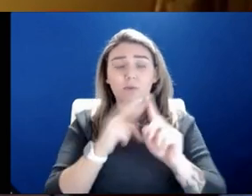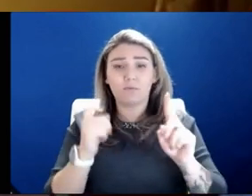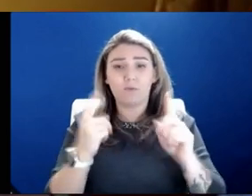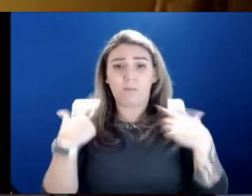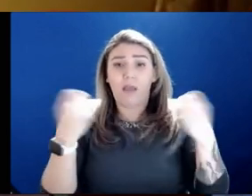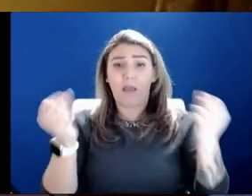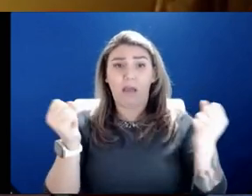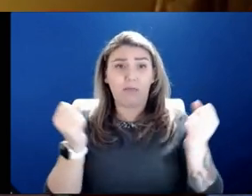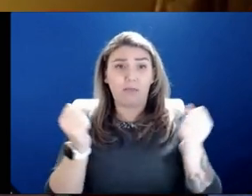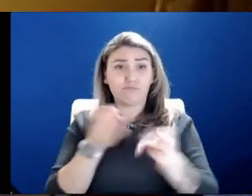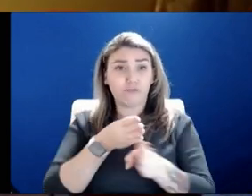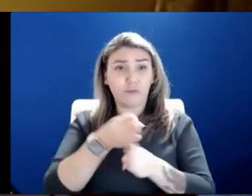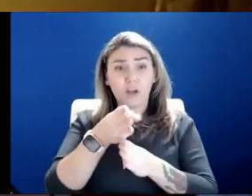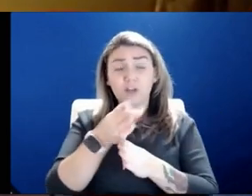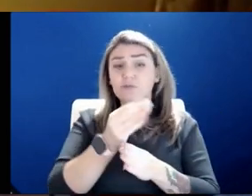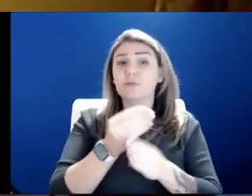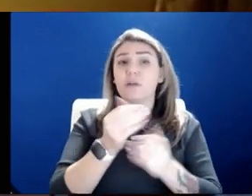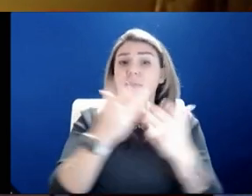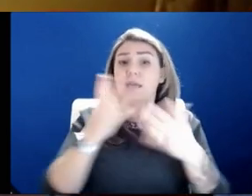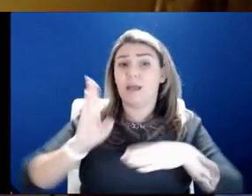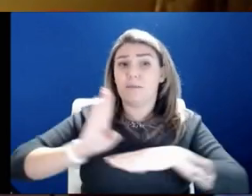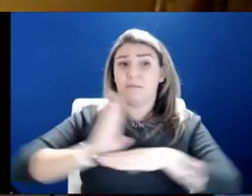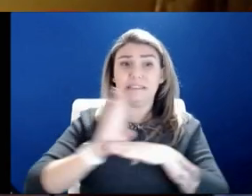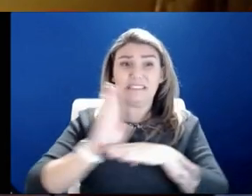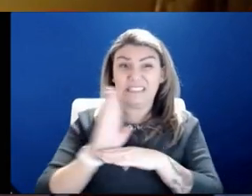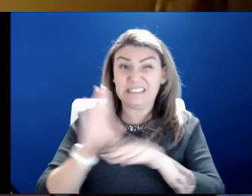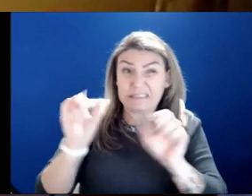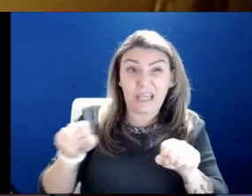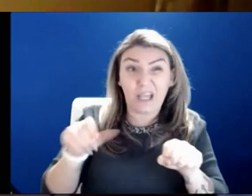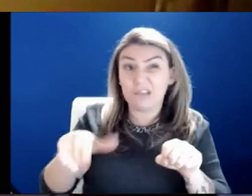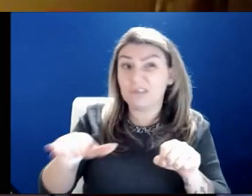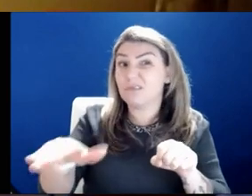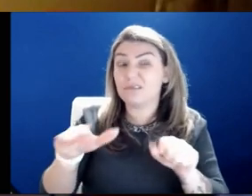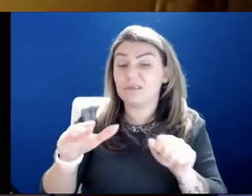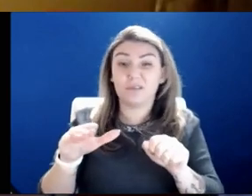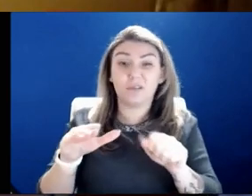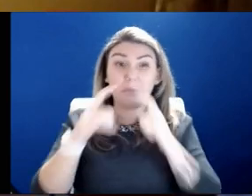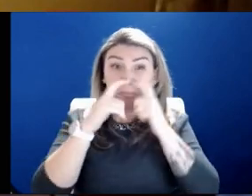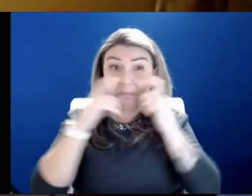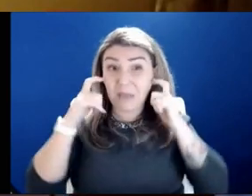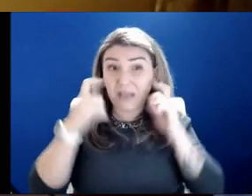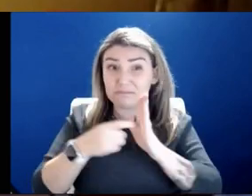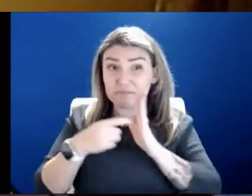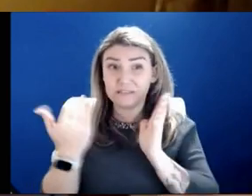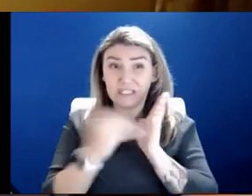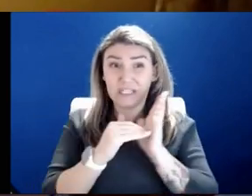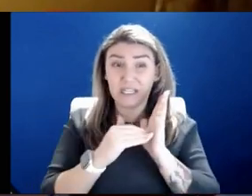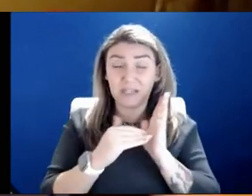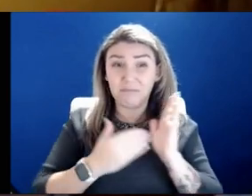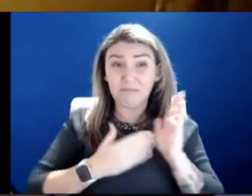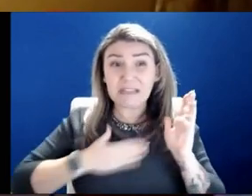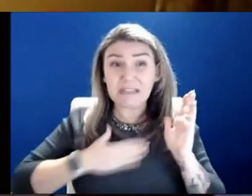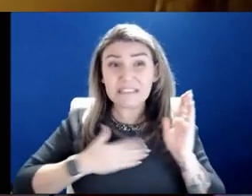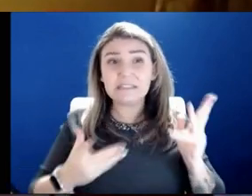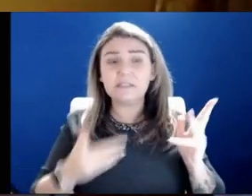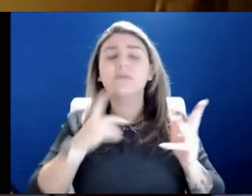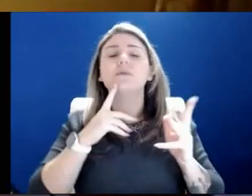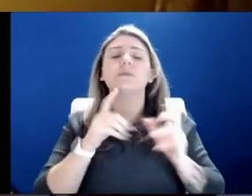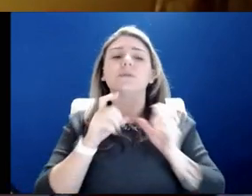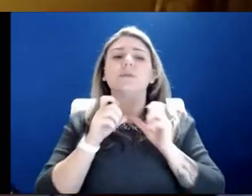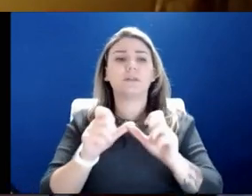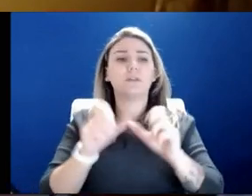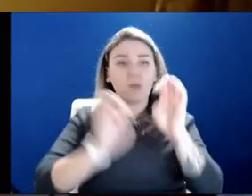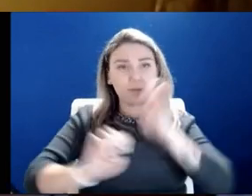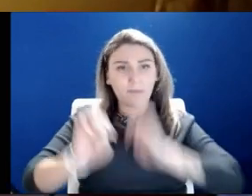but also a lot of businesses have said, can you, can you reissue a universal mask mandate? We continue to evaluate that. We